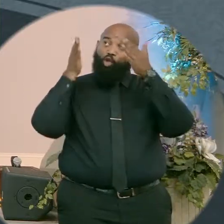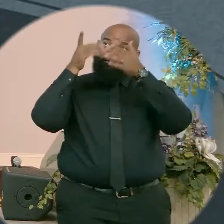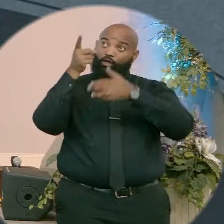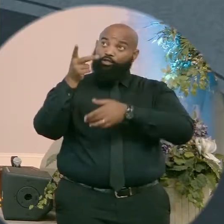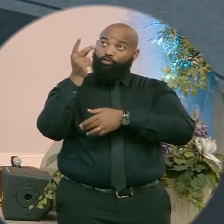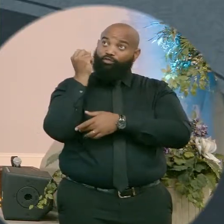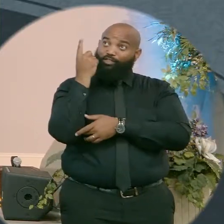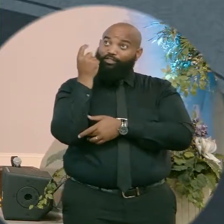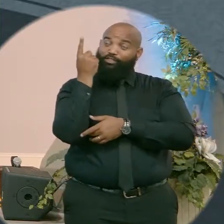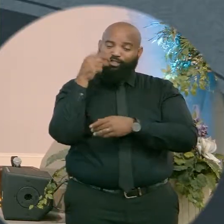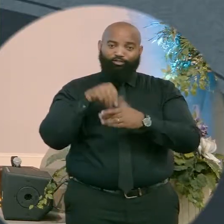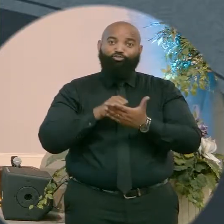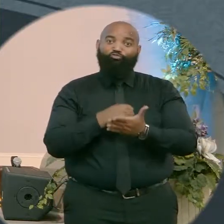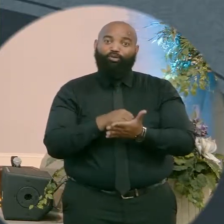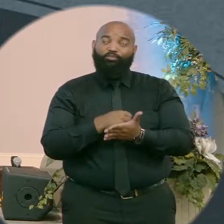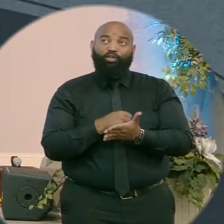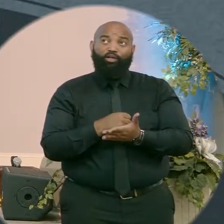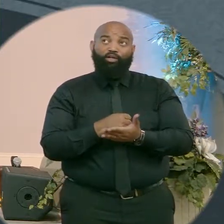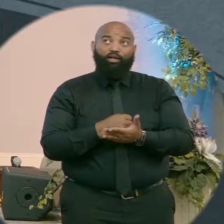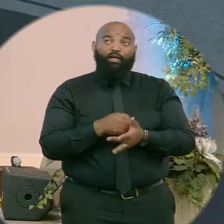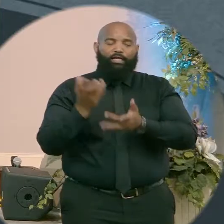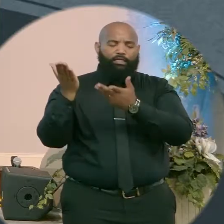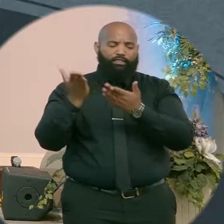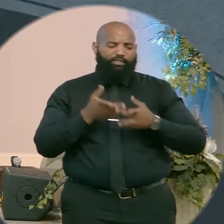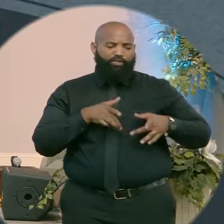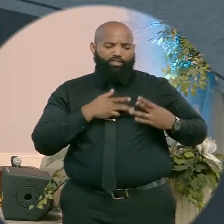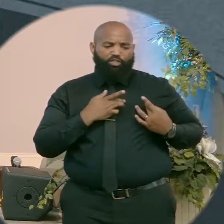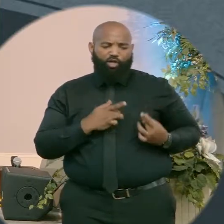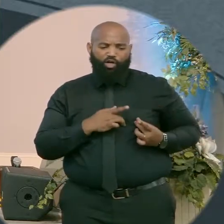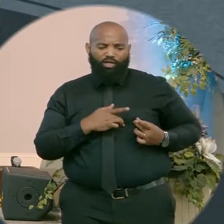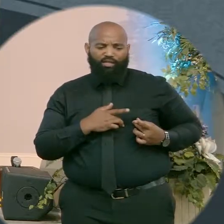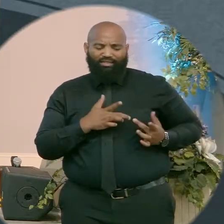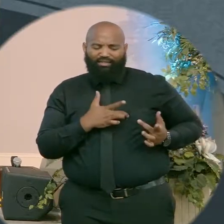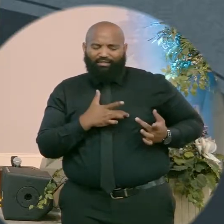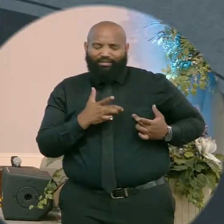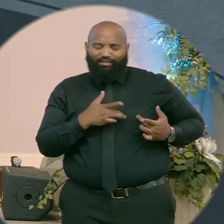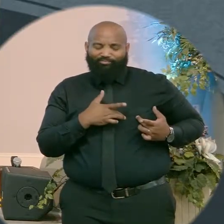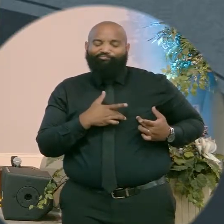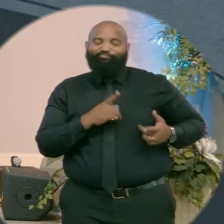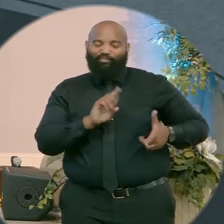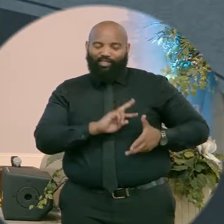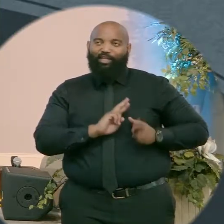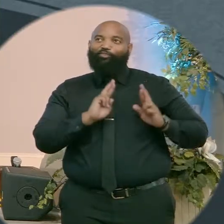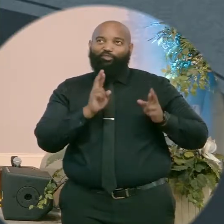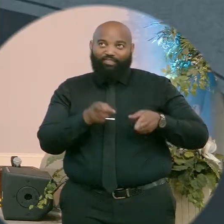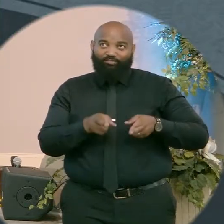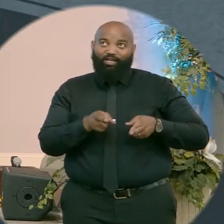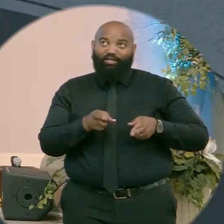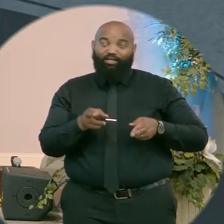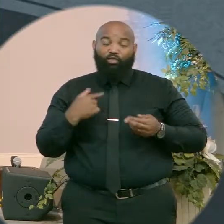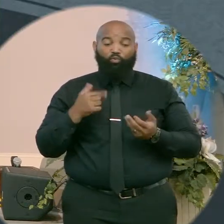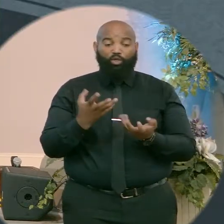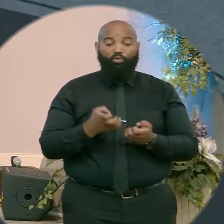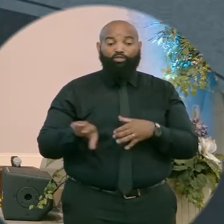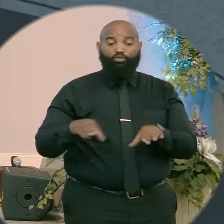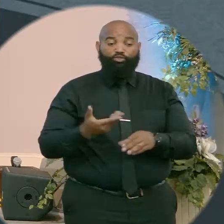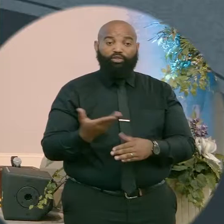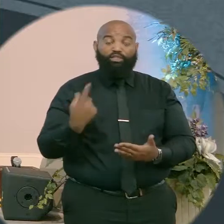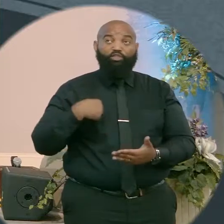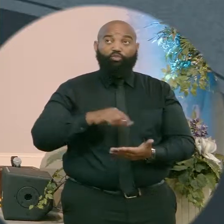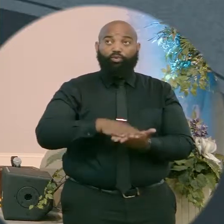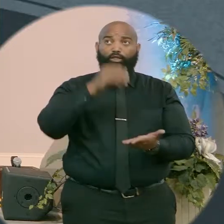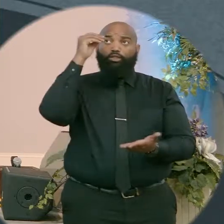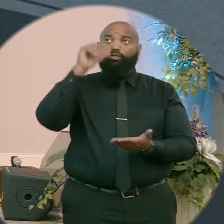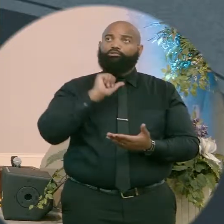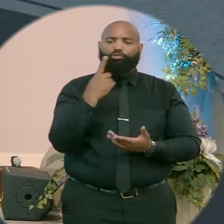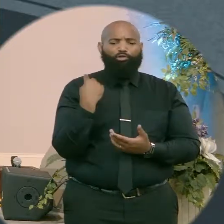see you in the word, God. You give us hearts that'll respond to it, hands that'll go to work and feet that'll walk it out. God, we don't